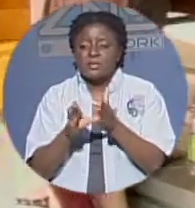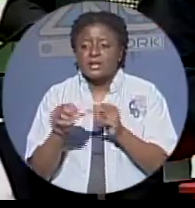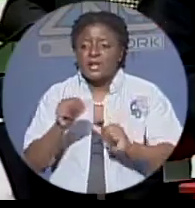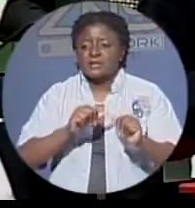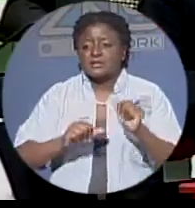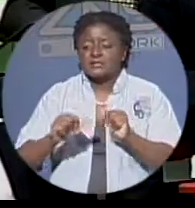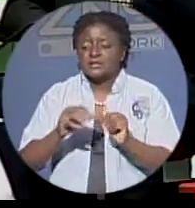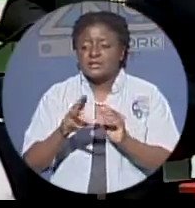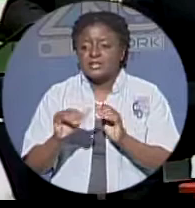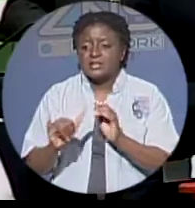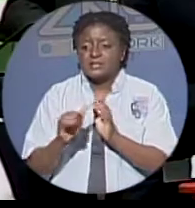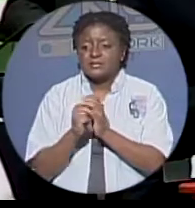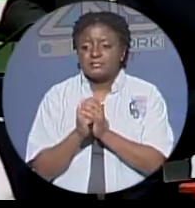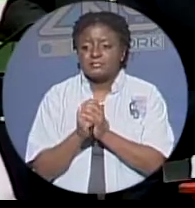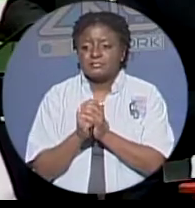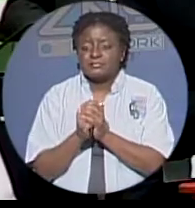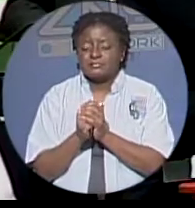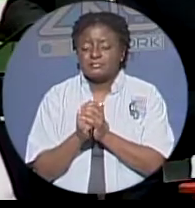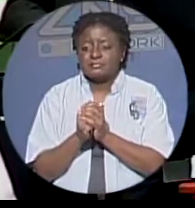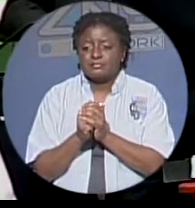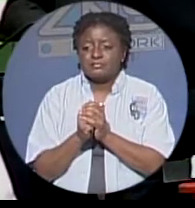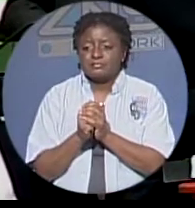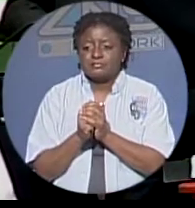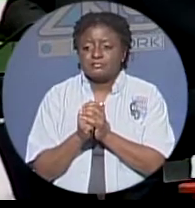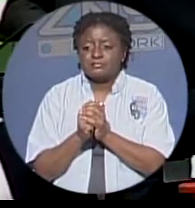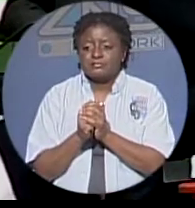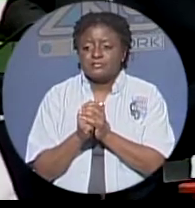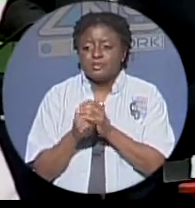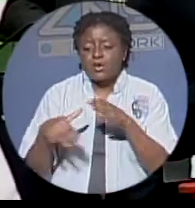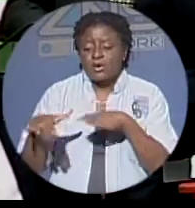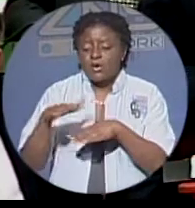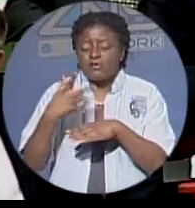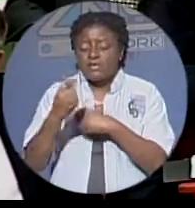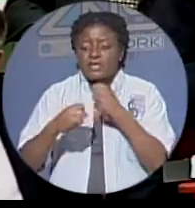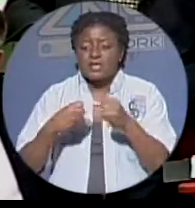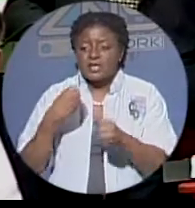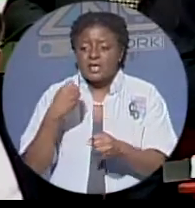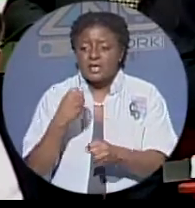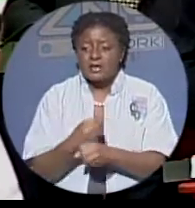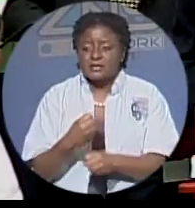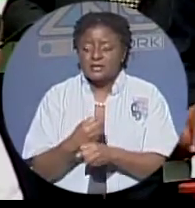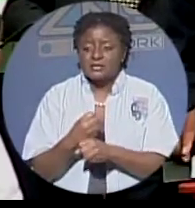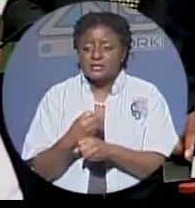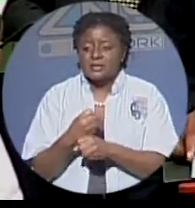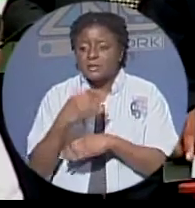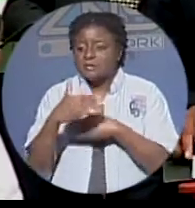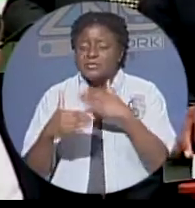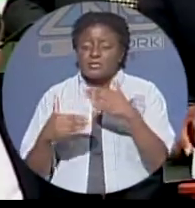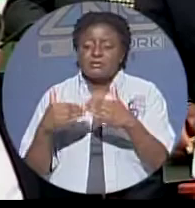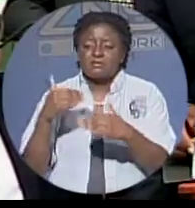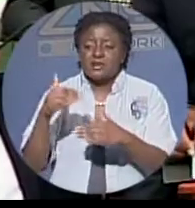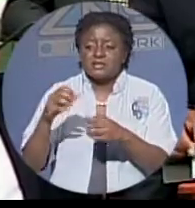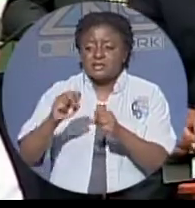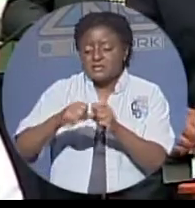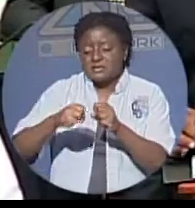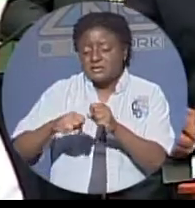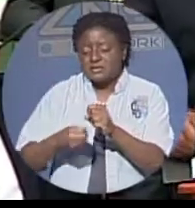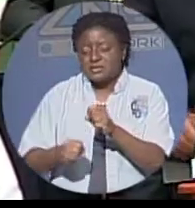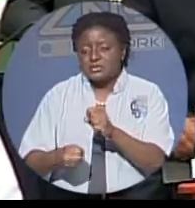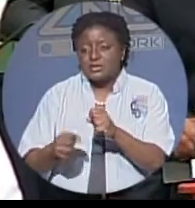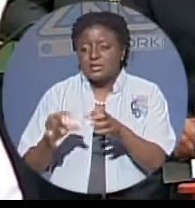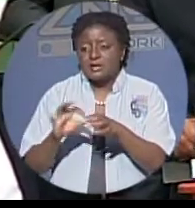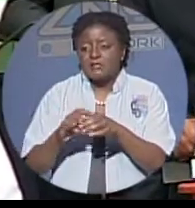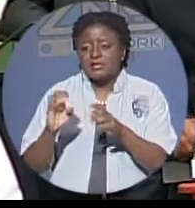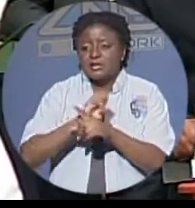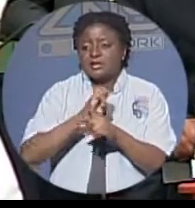if the truth be told over the years progressive deterioration of the business environment of the market has occurred